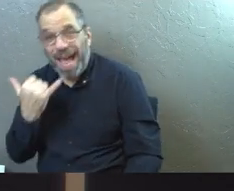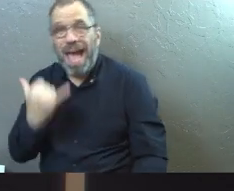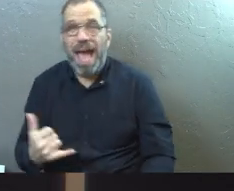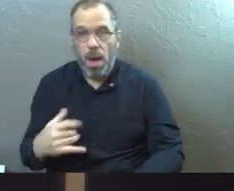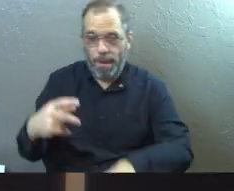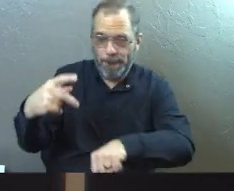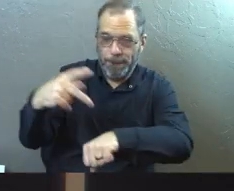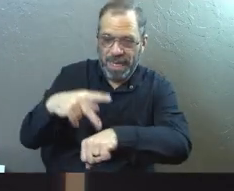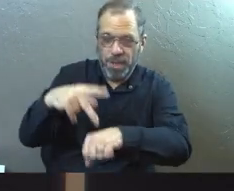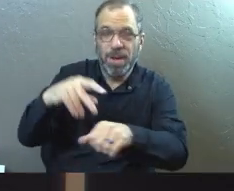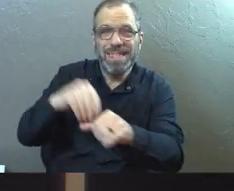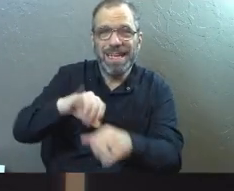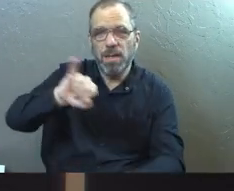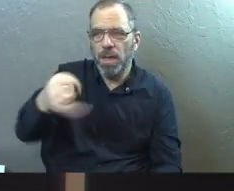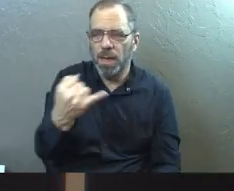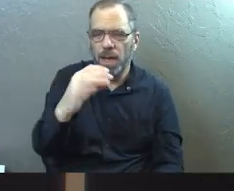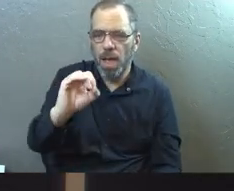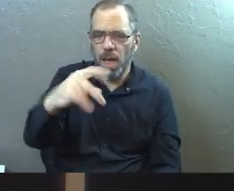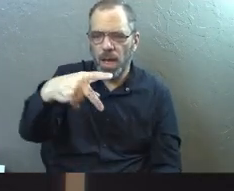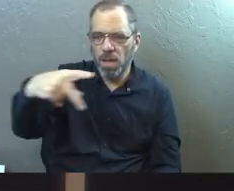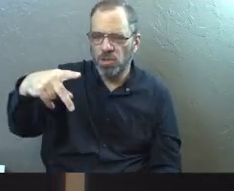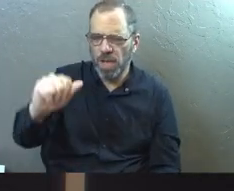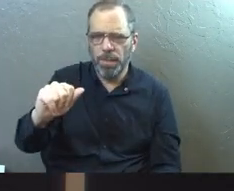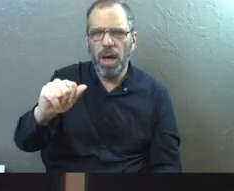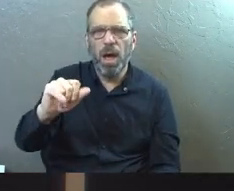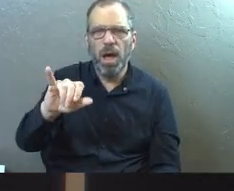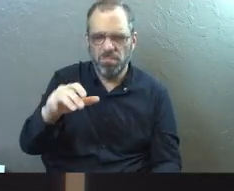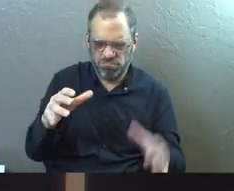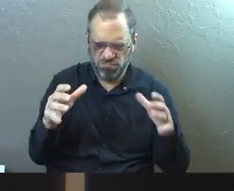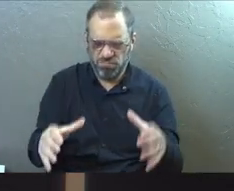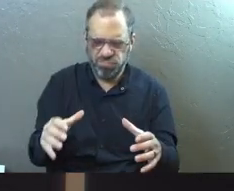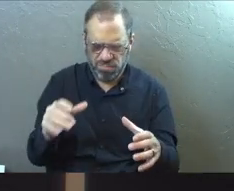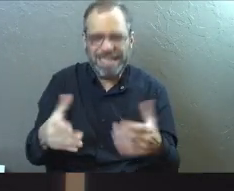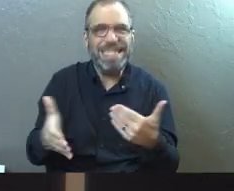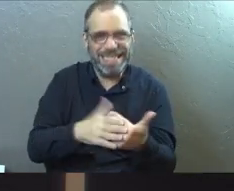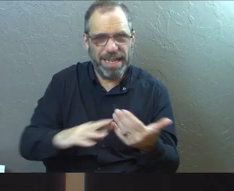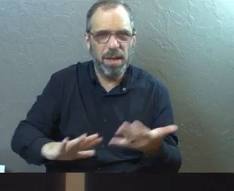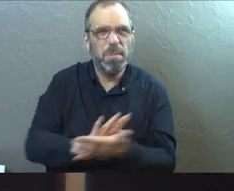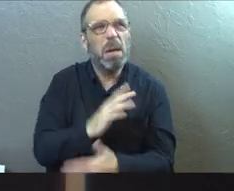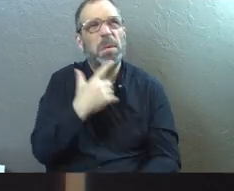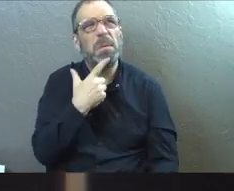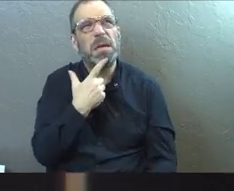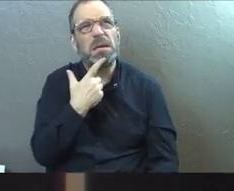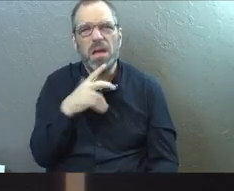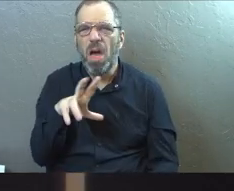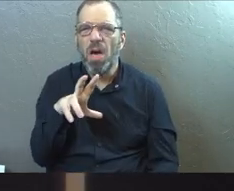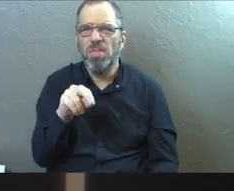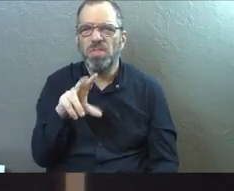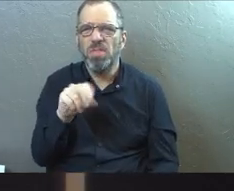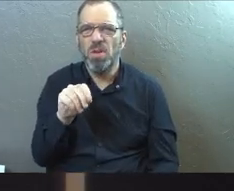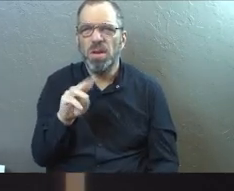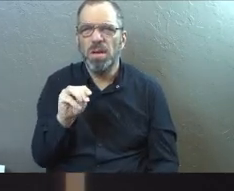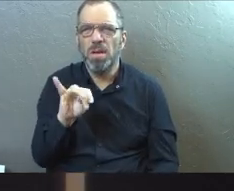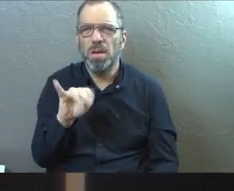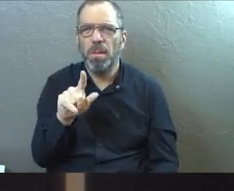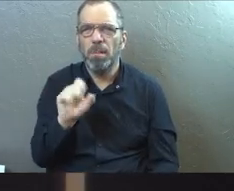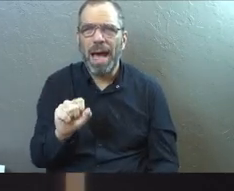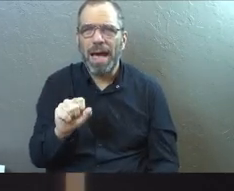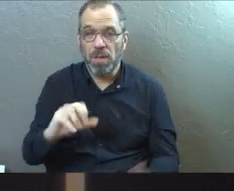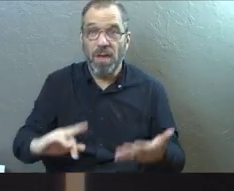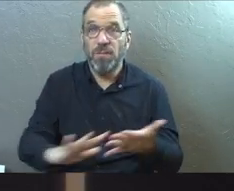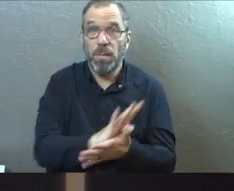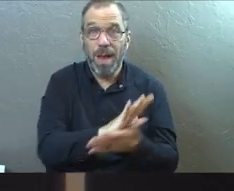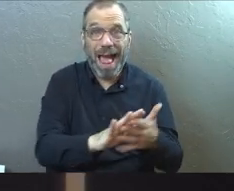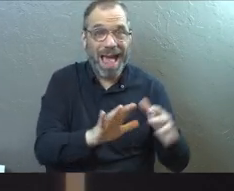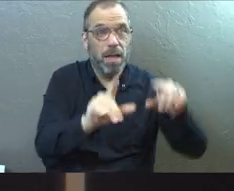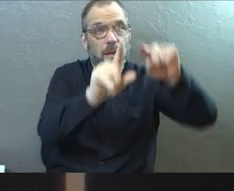time, Peter is in Joppa and Joppa is another coastal place about 30 miles away, 30 miles down the coast